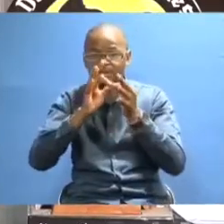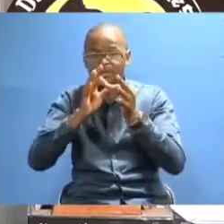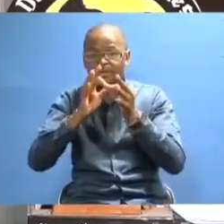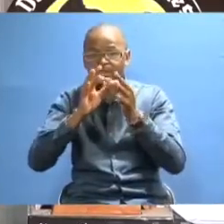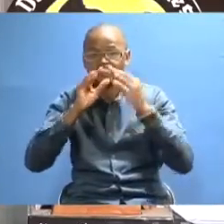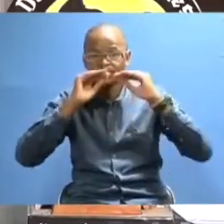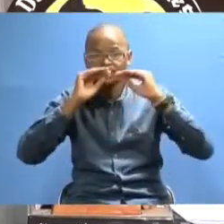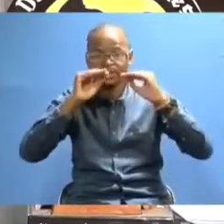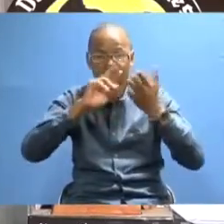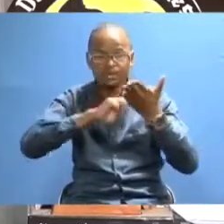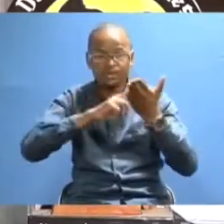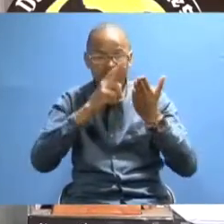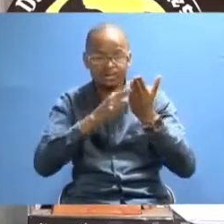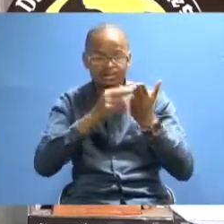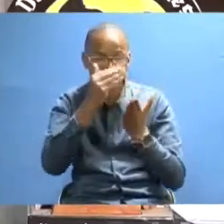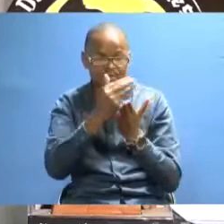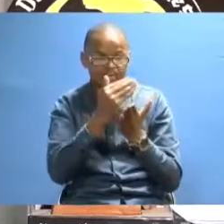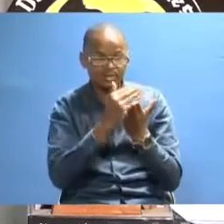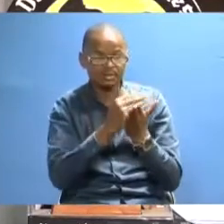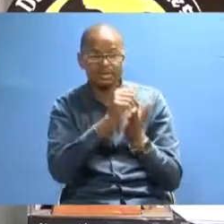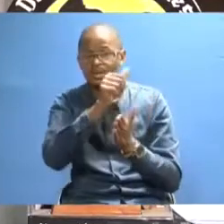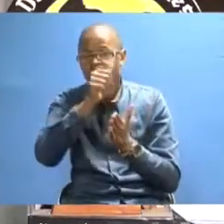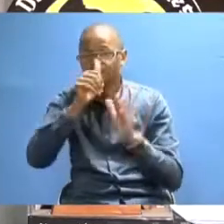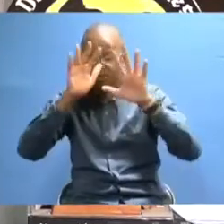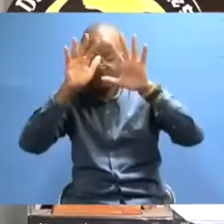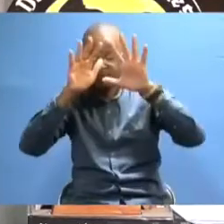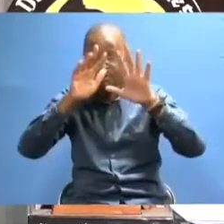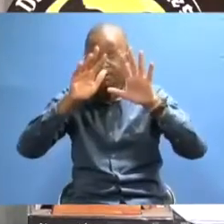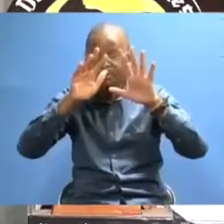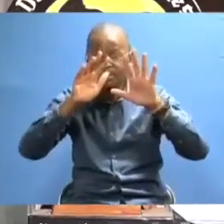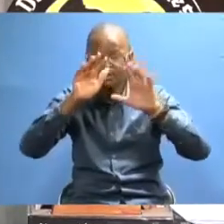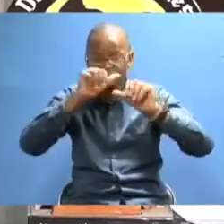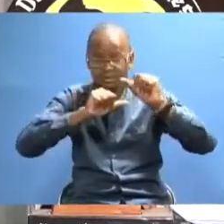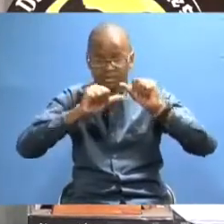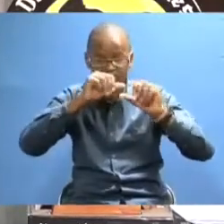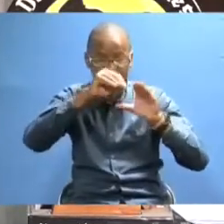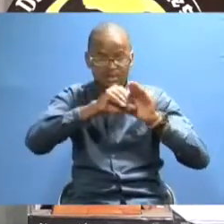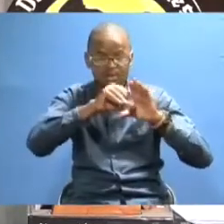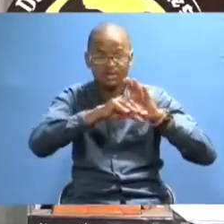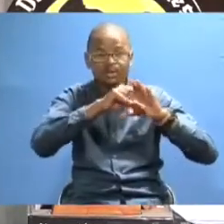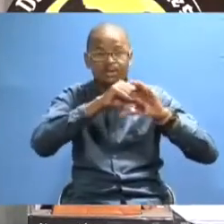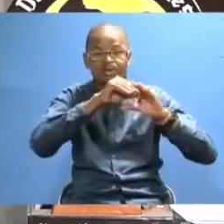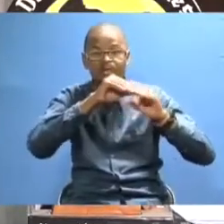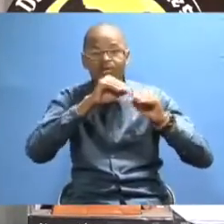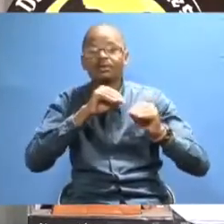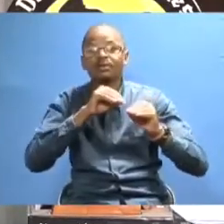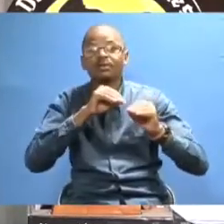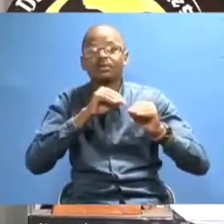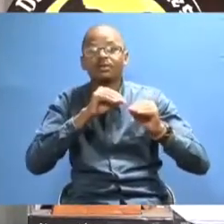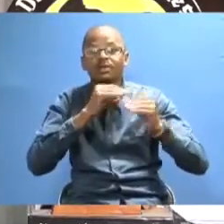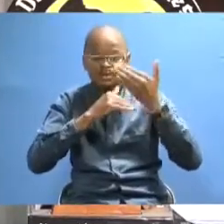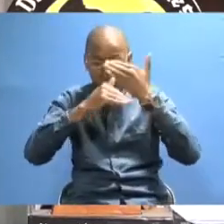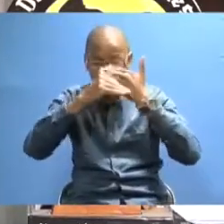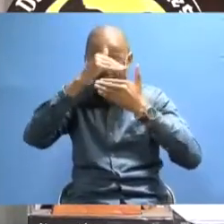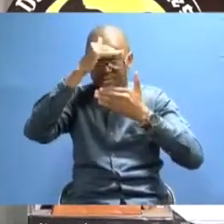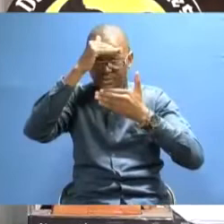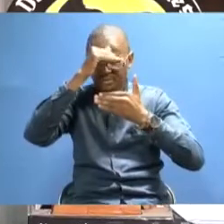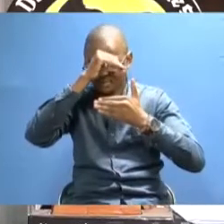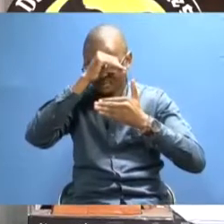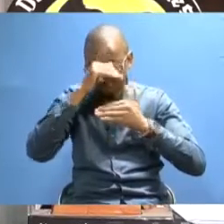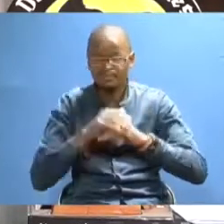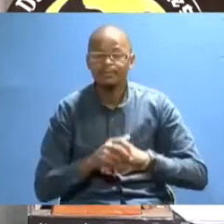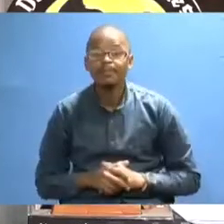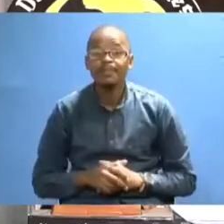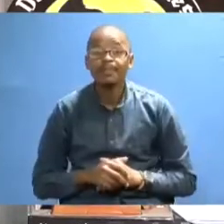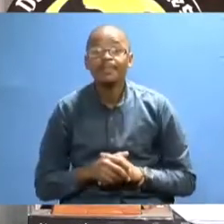coordinates teaching and research programs and other relevant activities within and outside the university.